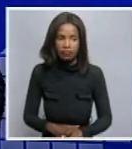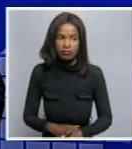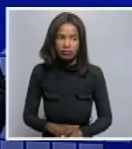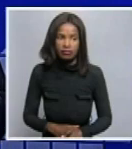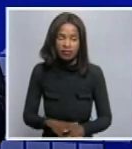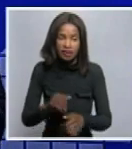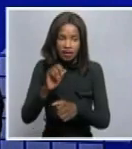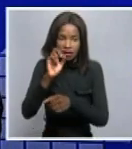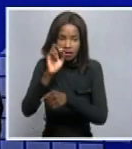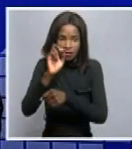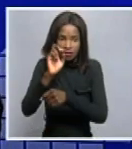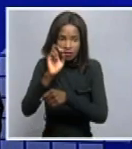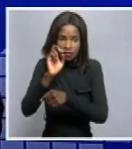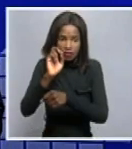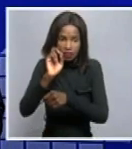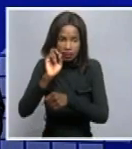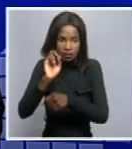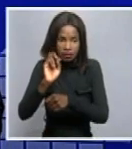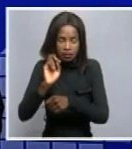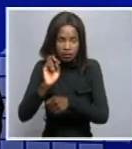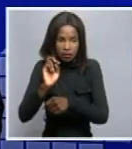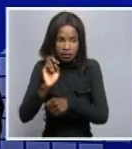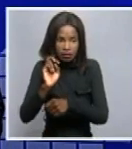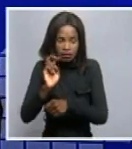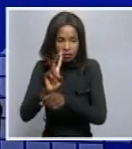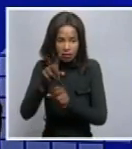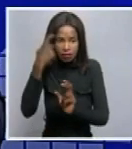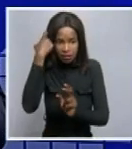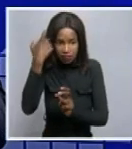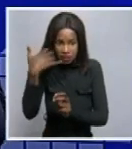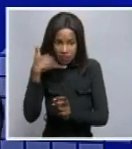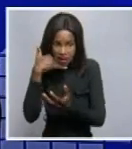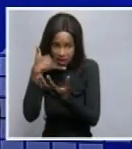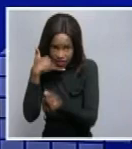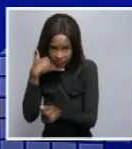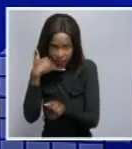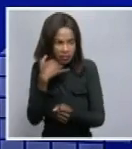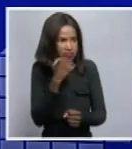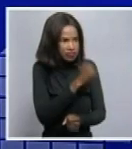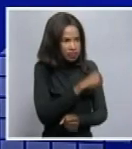Deputy Prime Minister, are you with us? Yes, I'm with you. Good evening and thank you for joining us, ma'am.